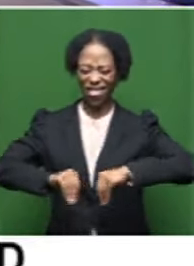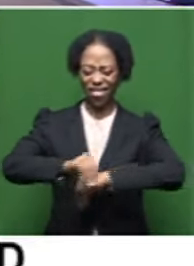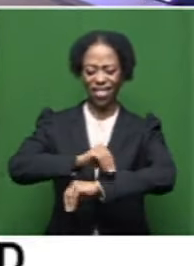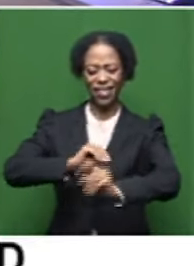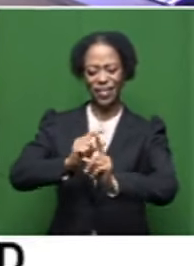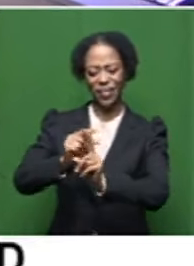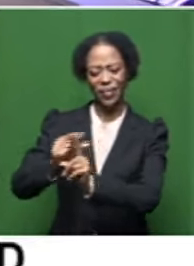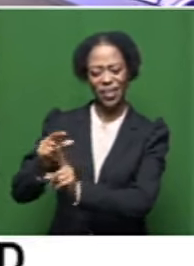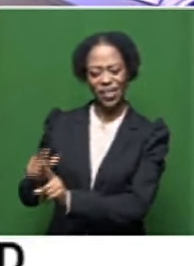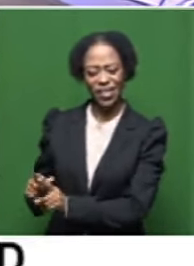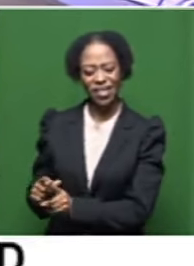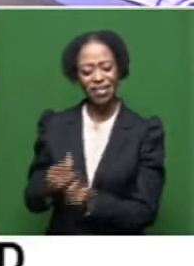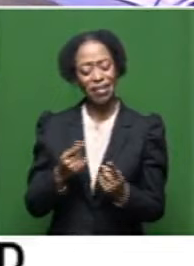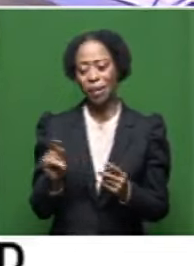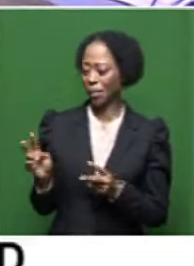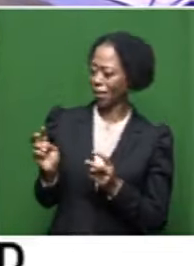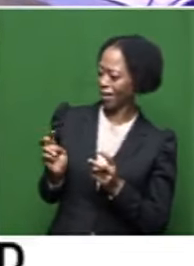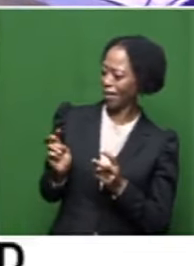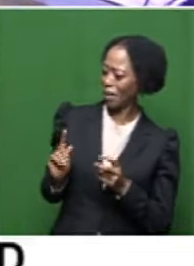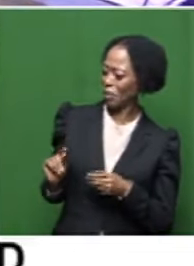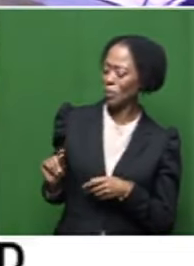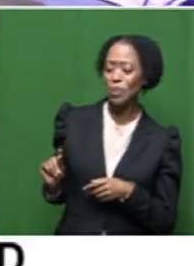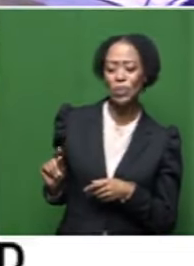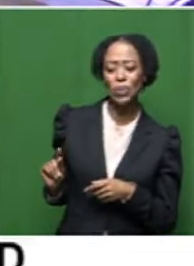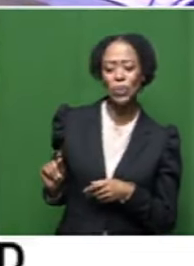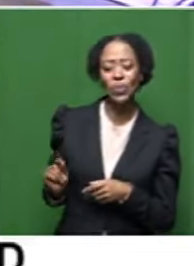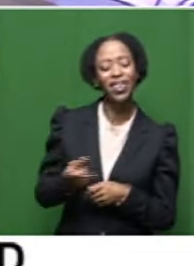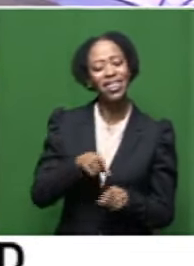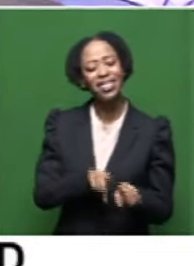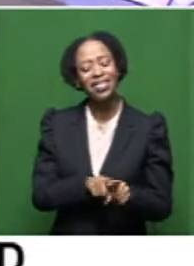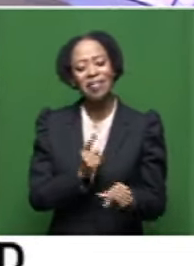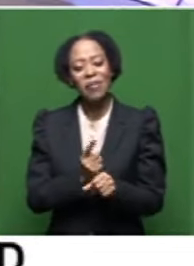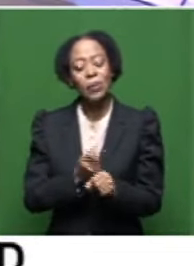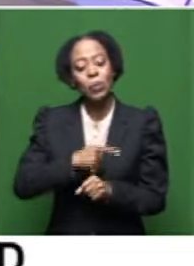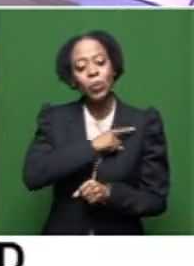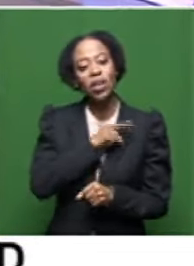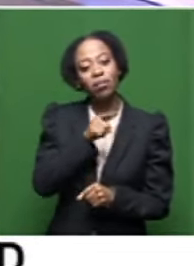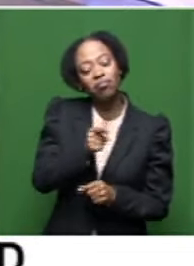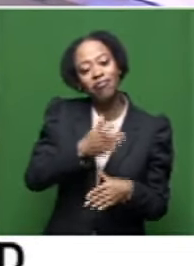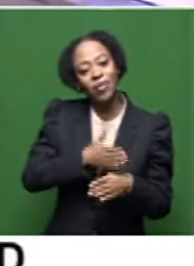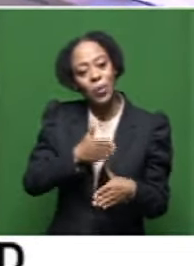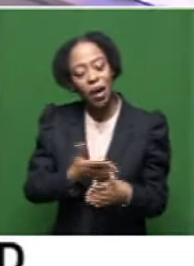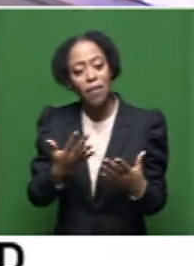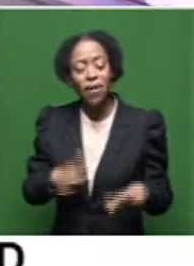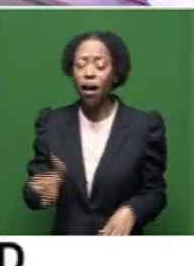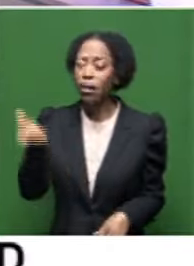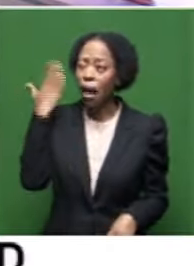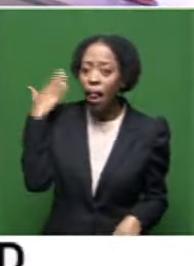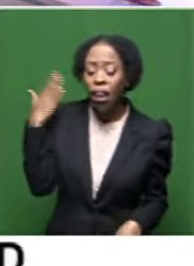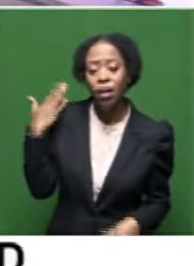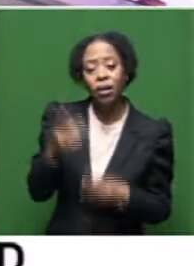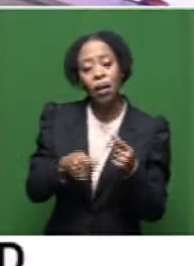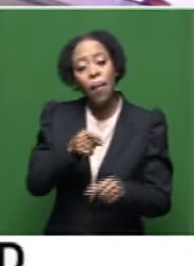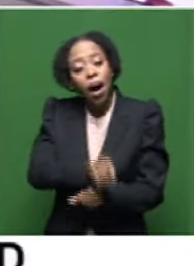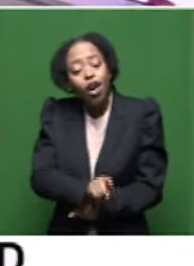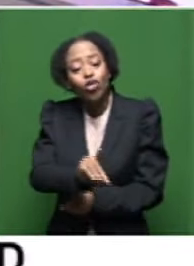and, and this is what, uh, I think drew me to it. And, and, and, and, you know, this was a work already back then about